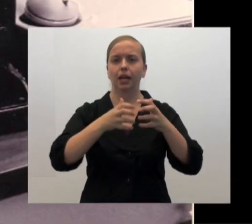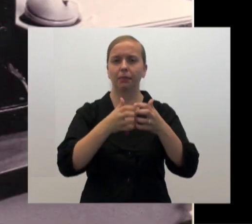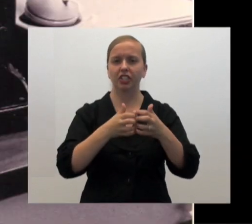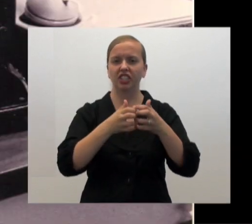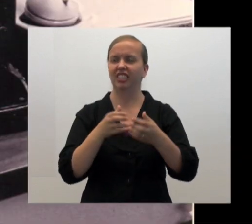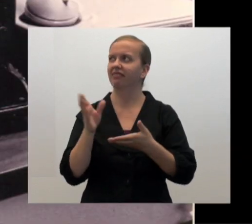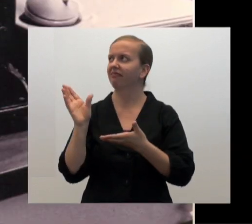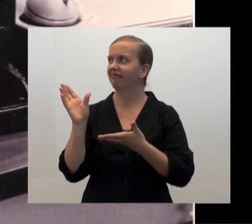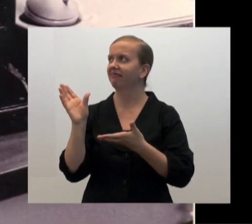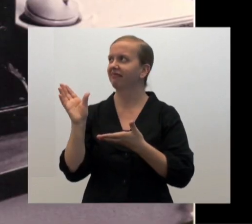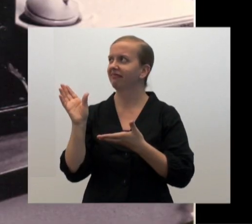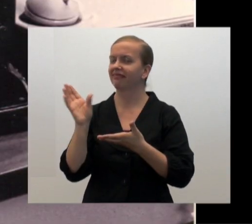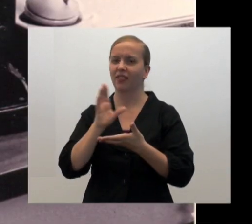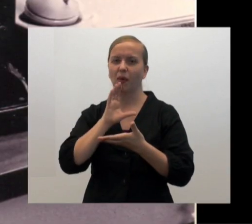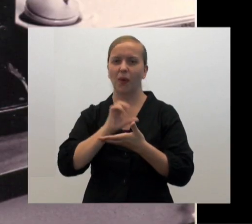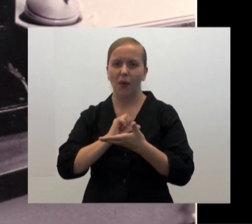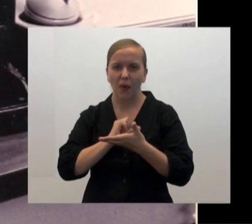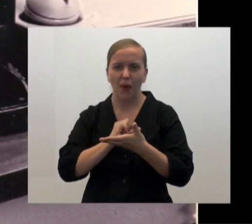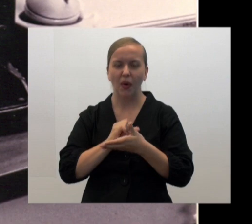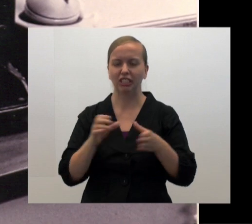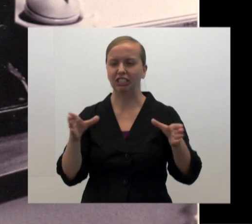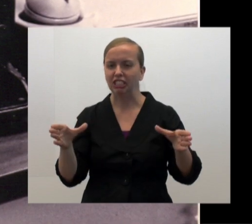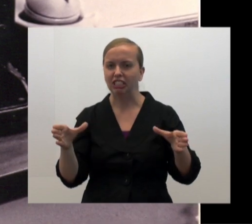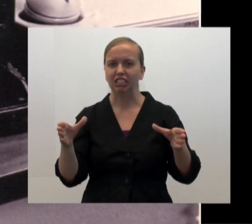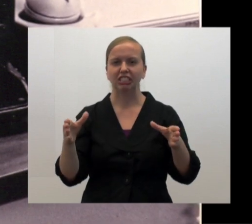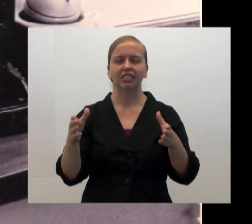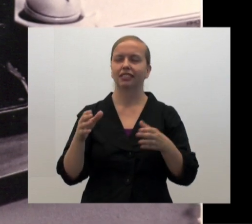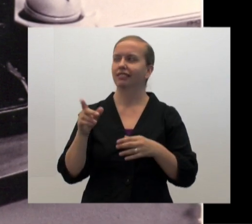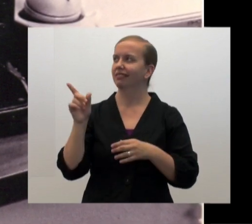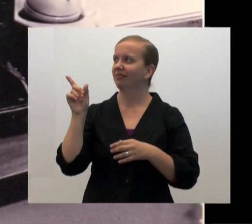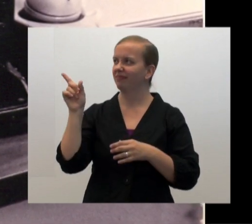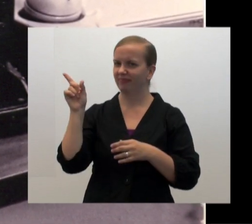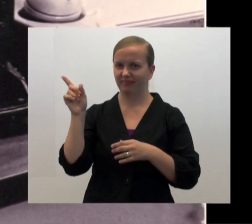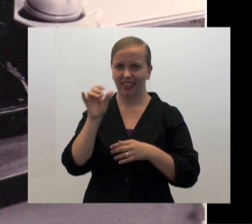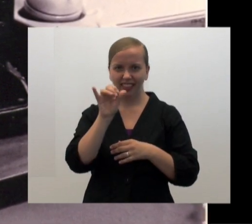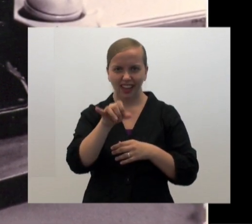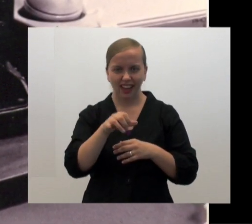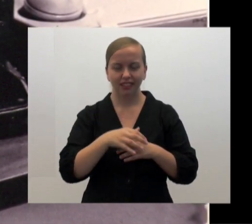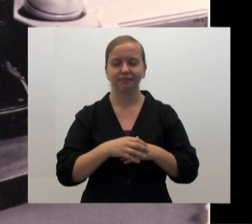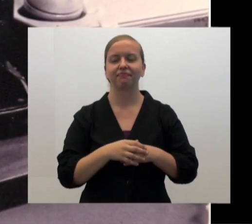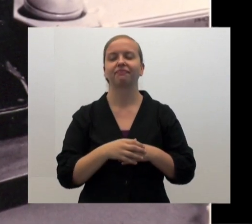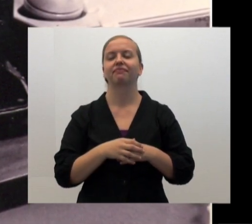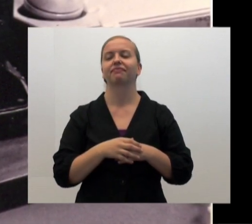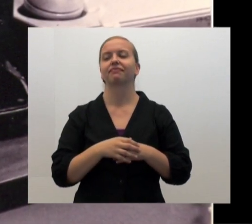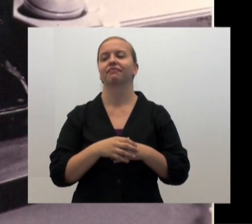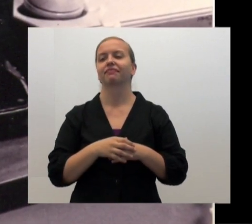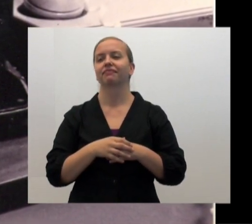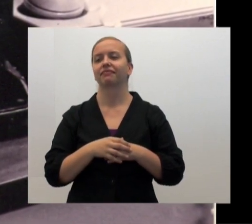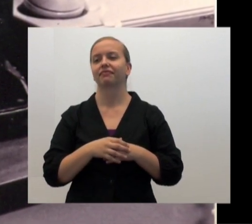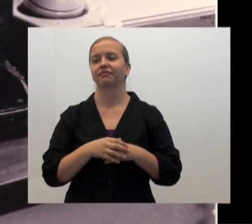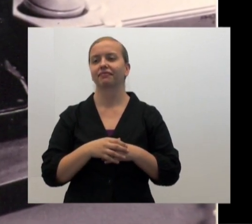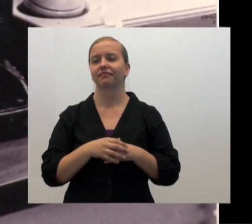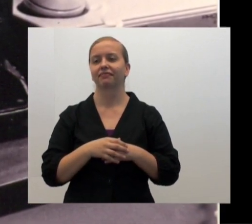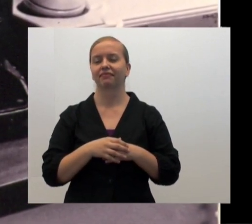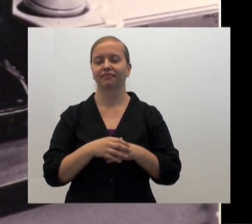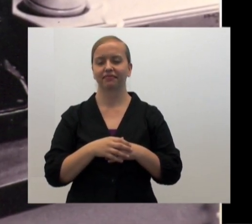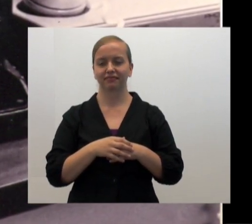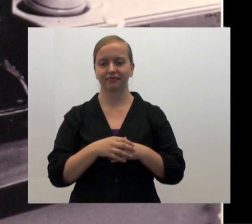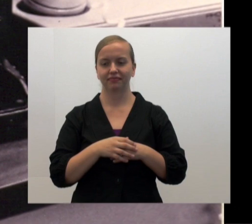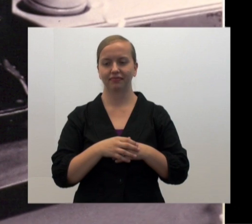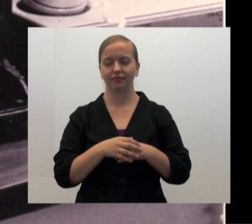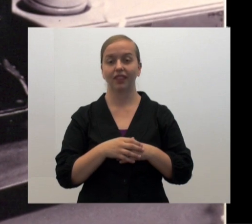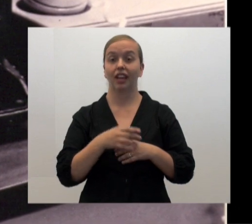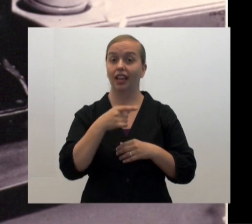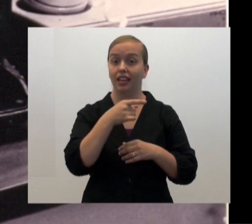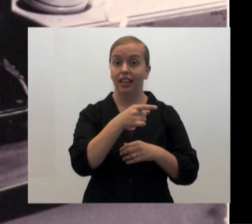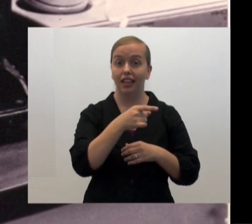machines as part of their communication means in RTTY, or a radio ham teletype,